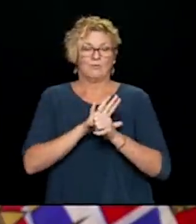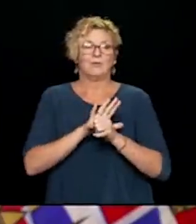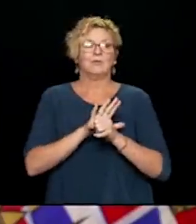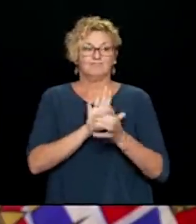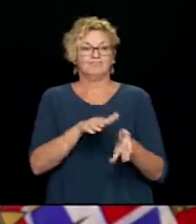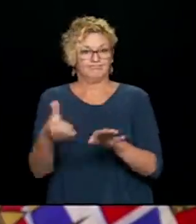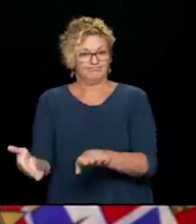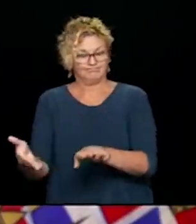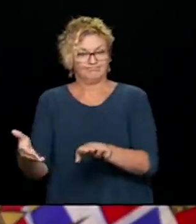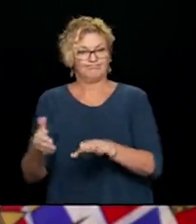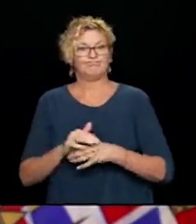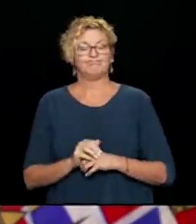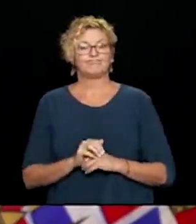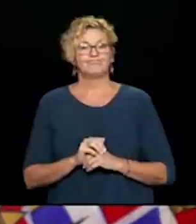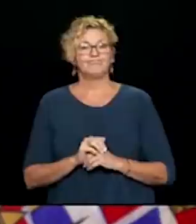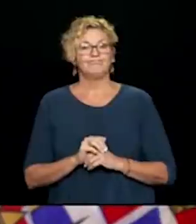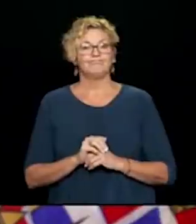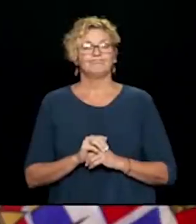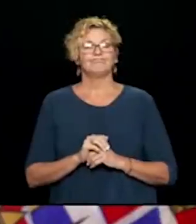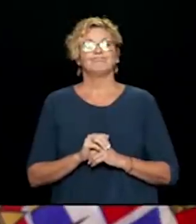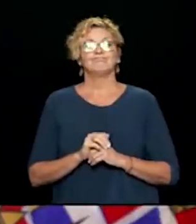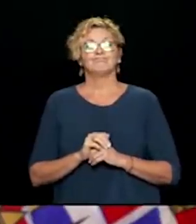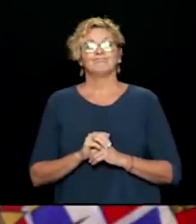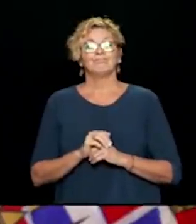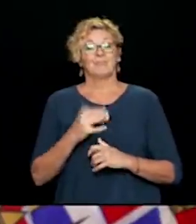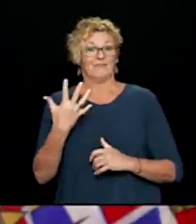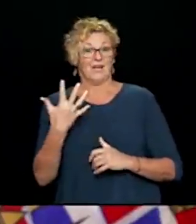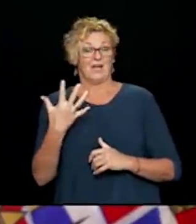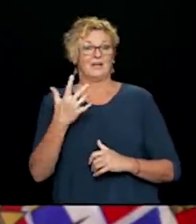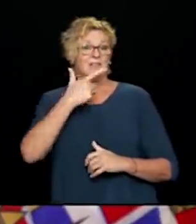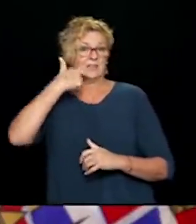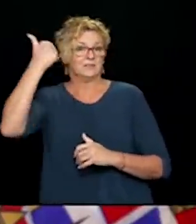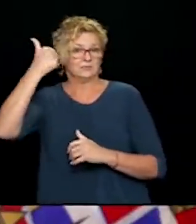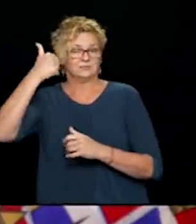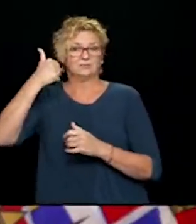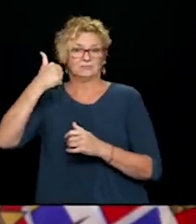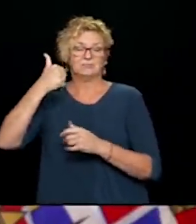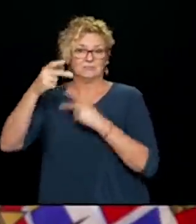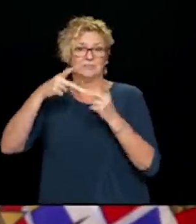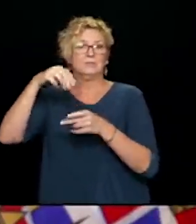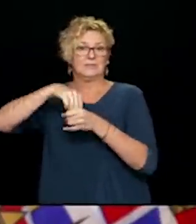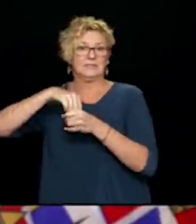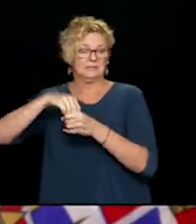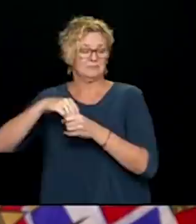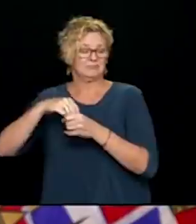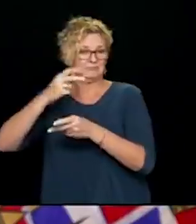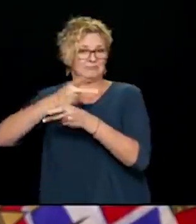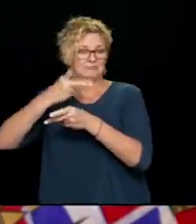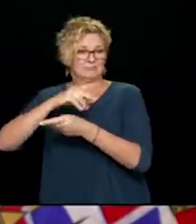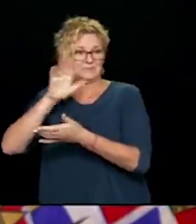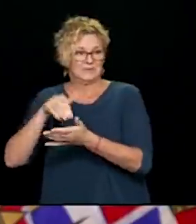219 people. And again, five of the six people were elders in our long-term care system.